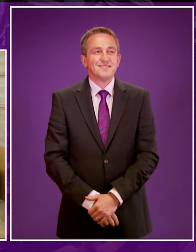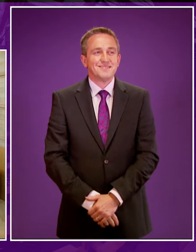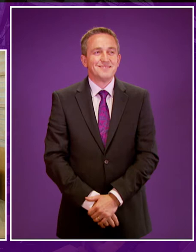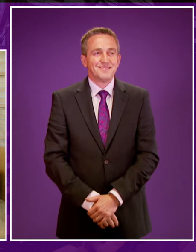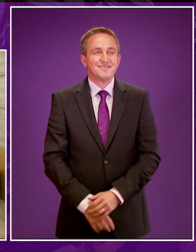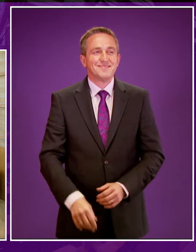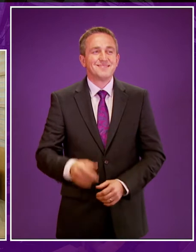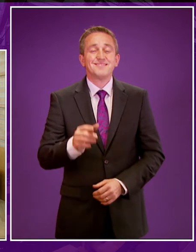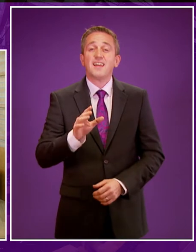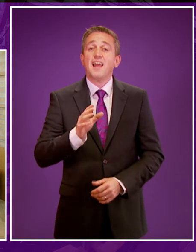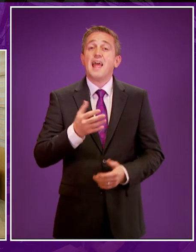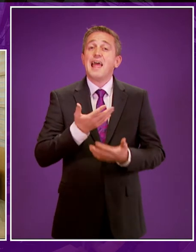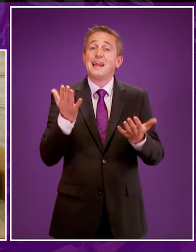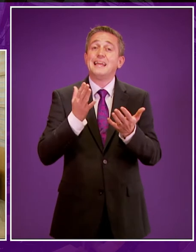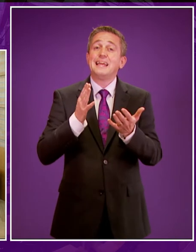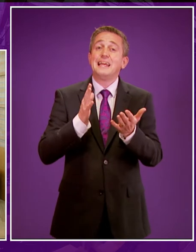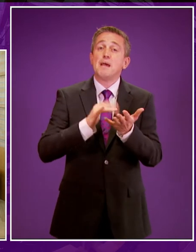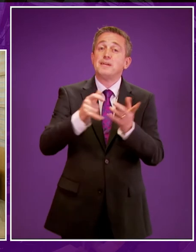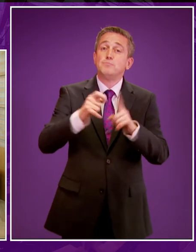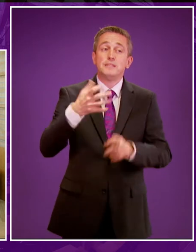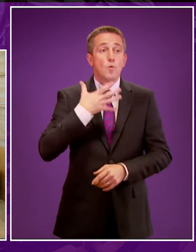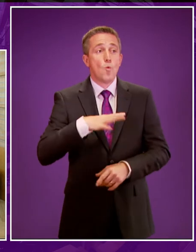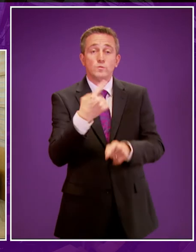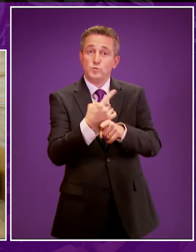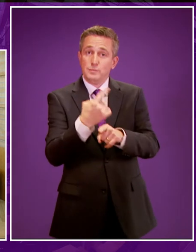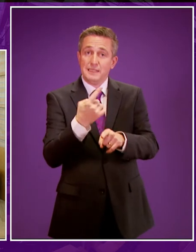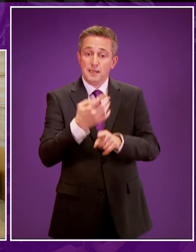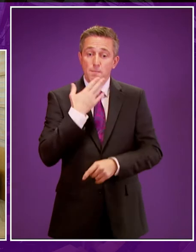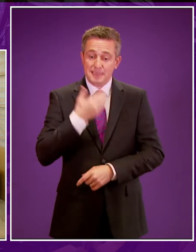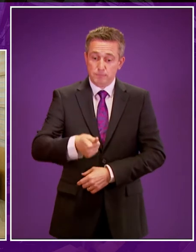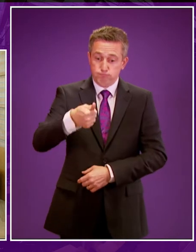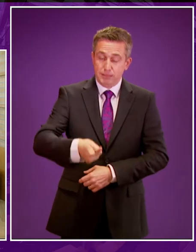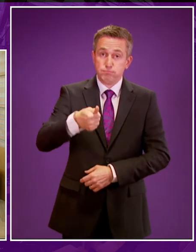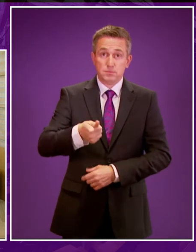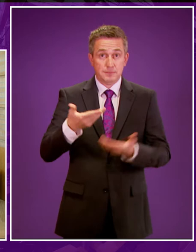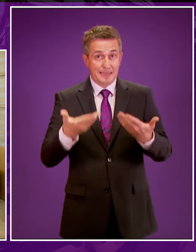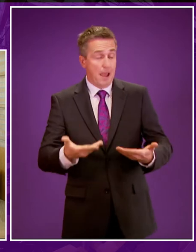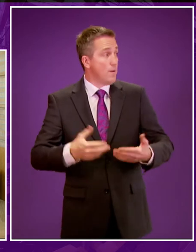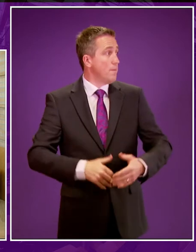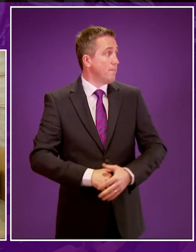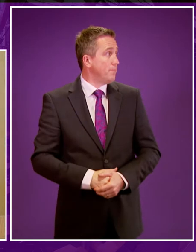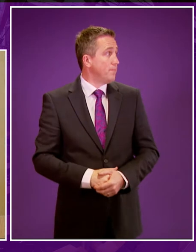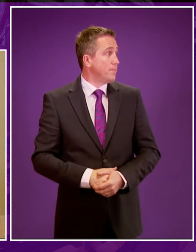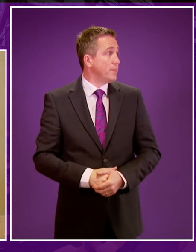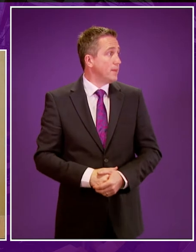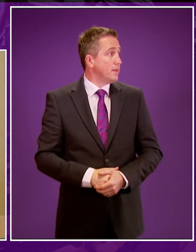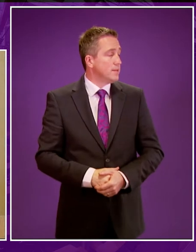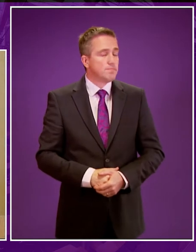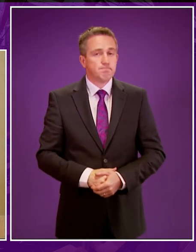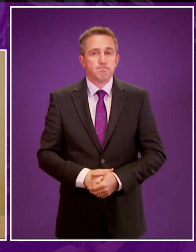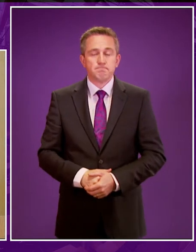I would ask members who wish to speak in this debate to press their request to speak buttons now. I call on statement, sorry.